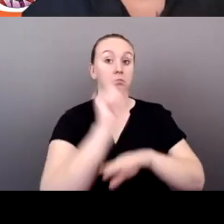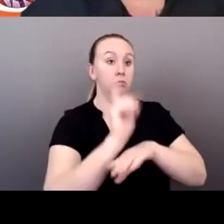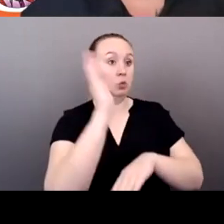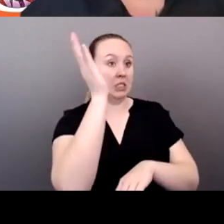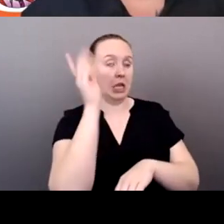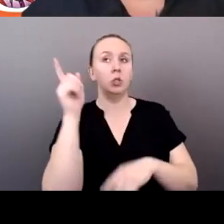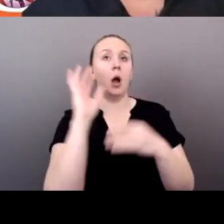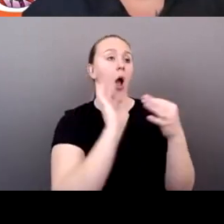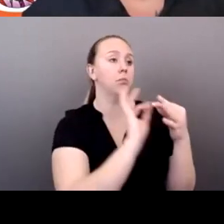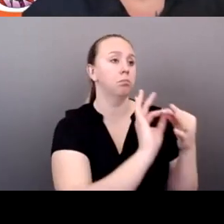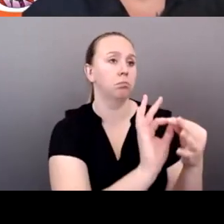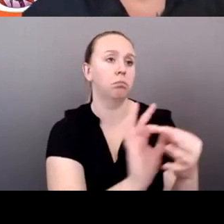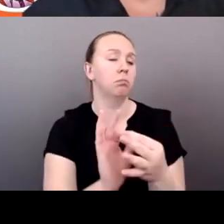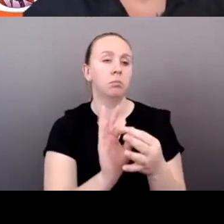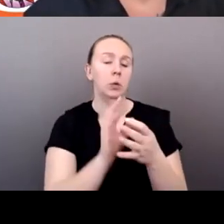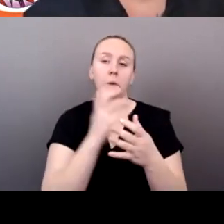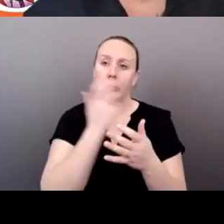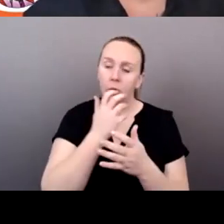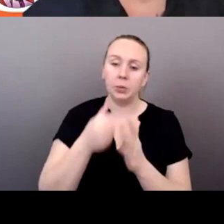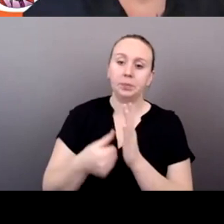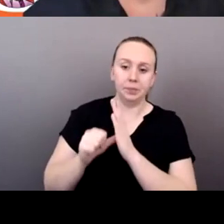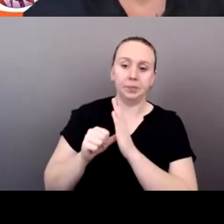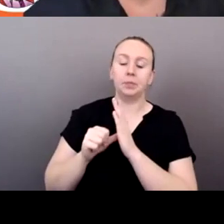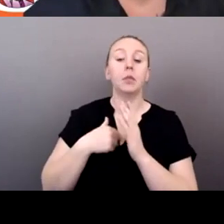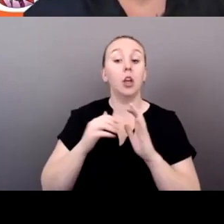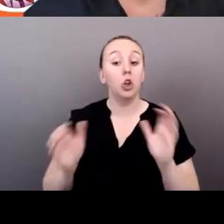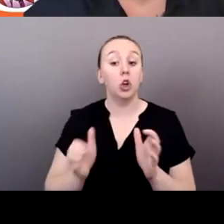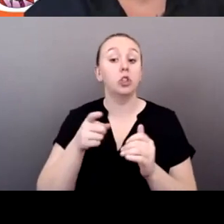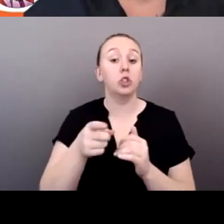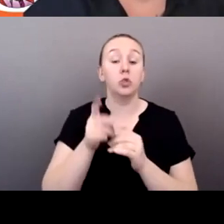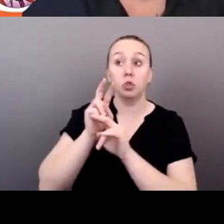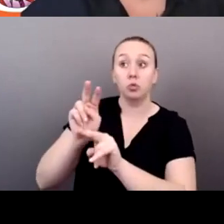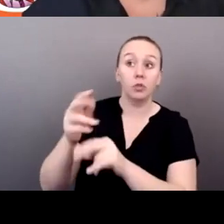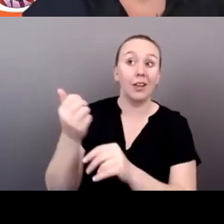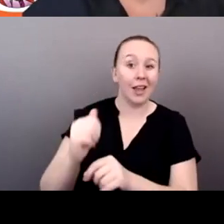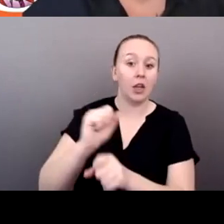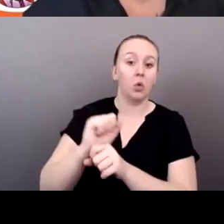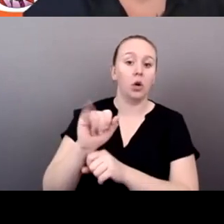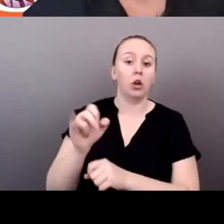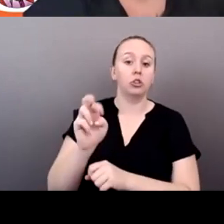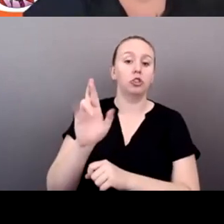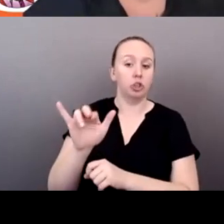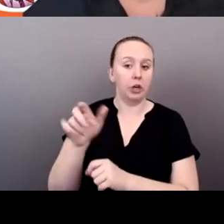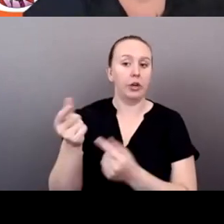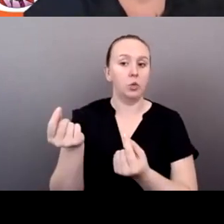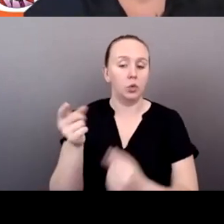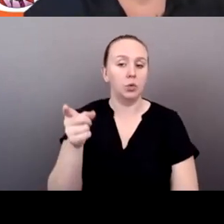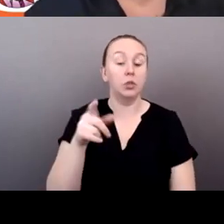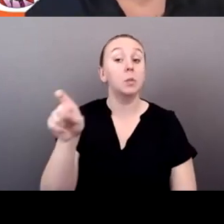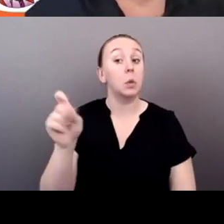Um, so I encourage you to keep an eye out for any, any work that Jerry does. Um, she was supposed to have a, uh,